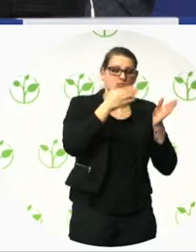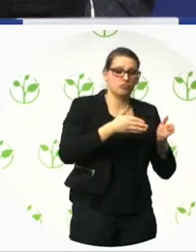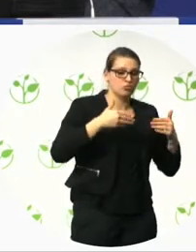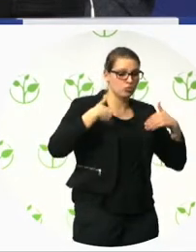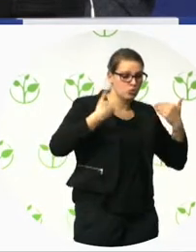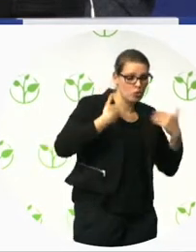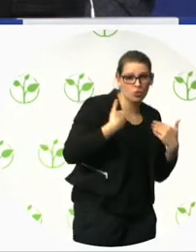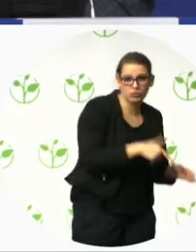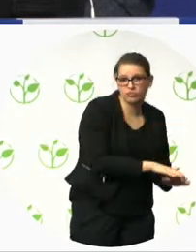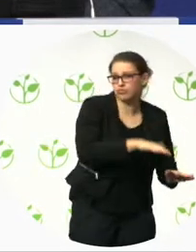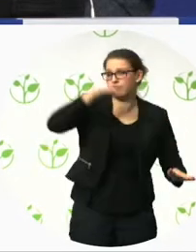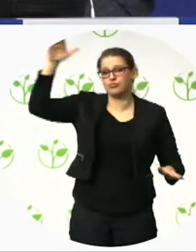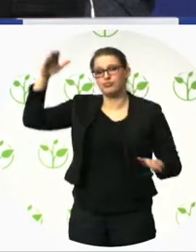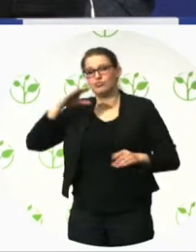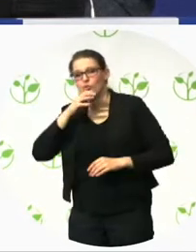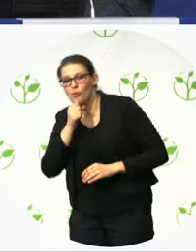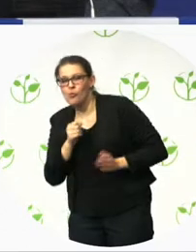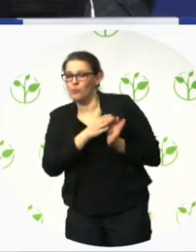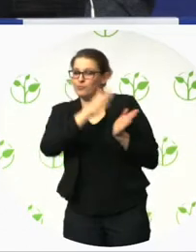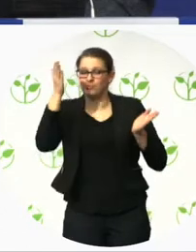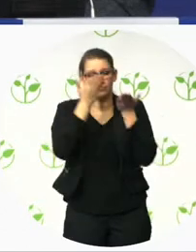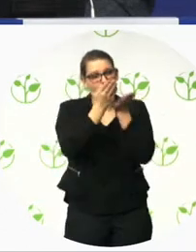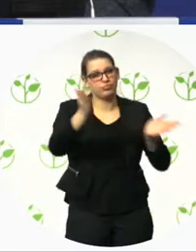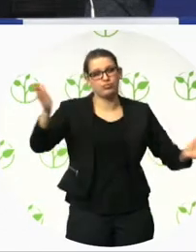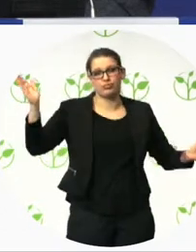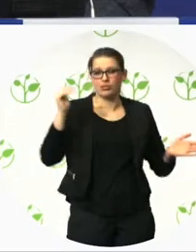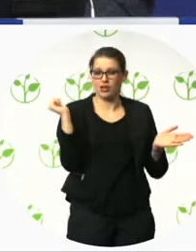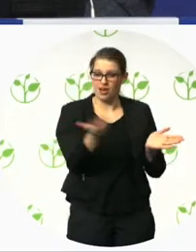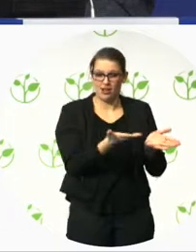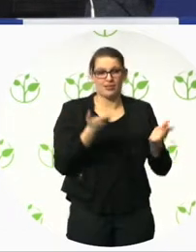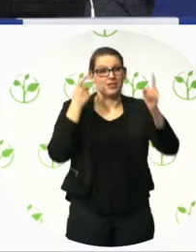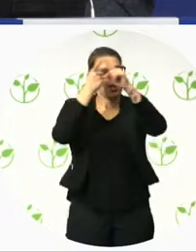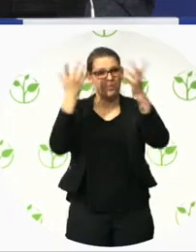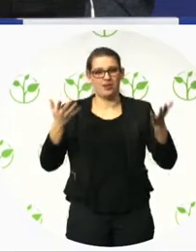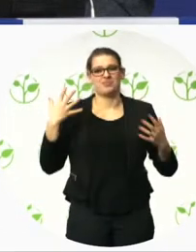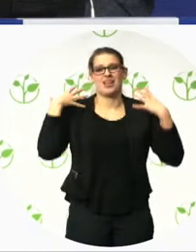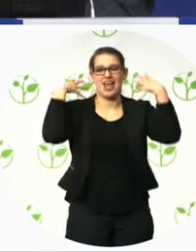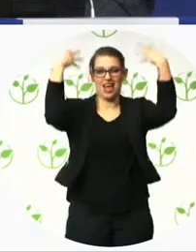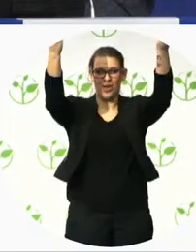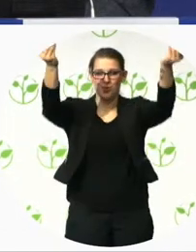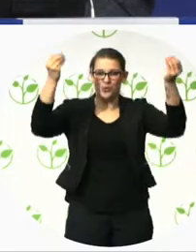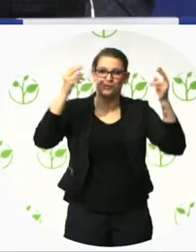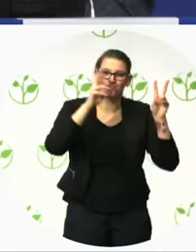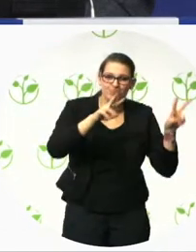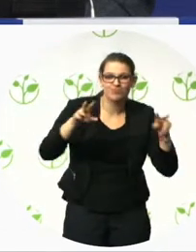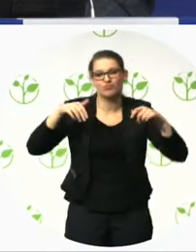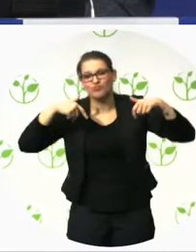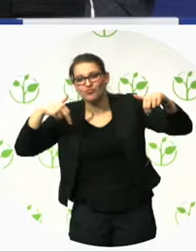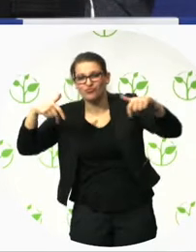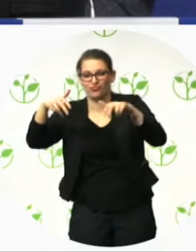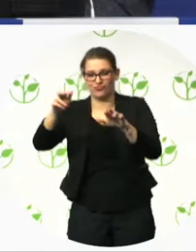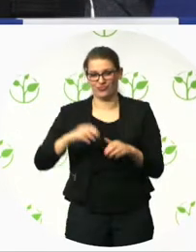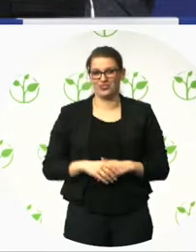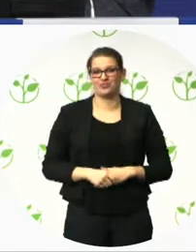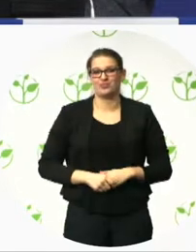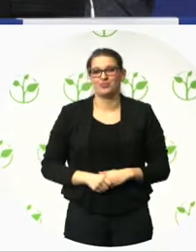that they have worked for many years. The picture here shows that we are discussing to make footpaths on earlier